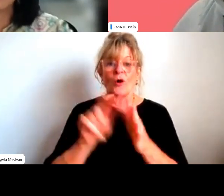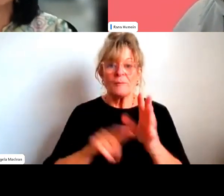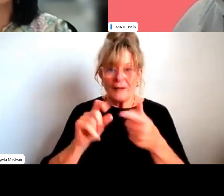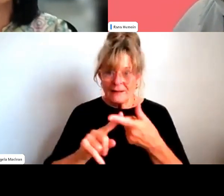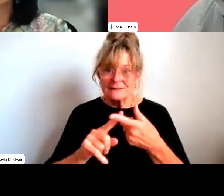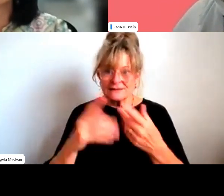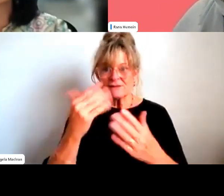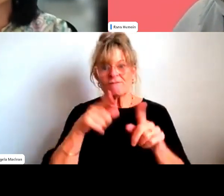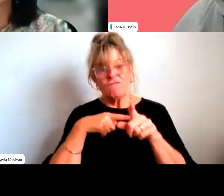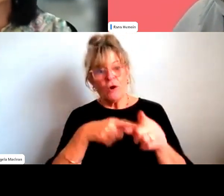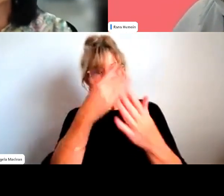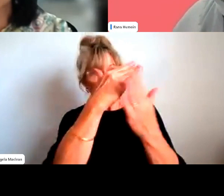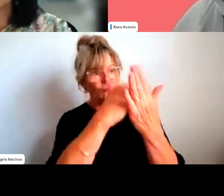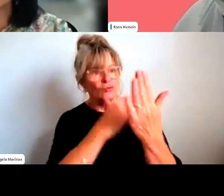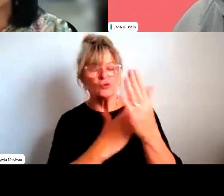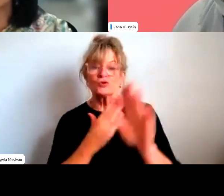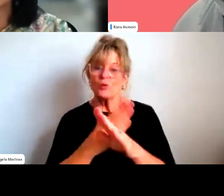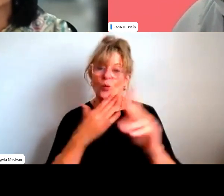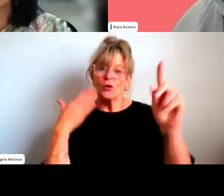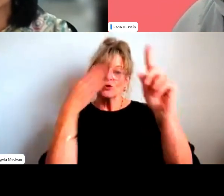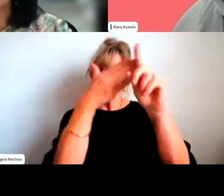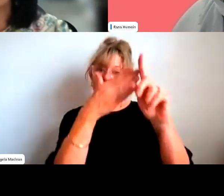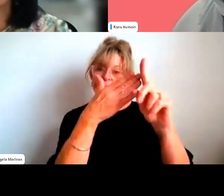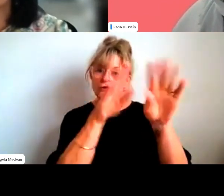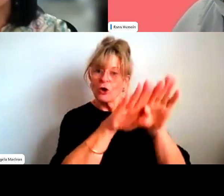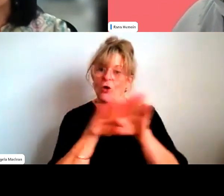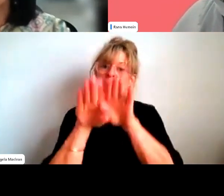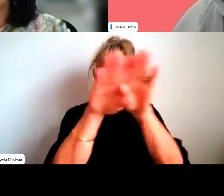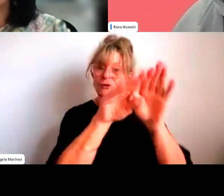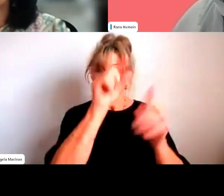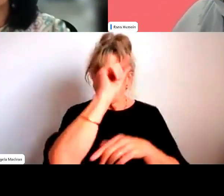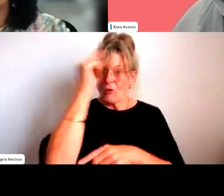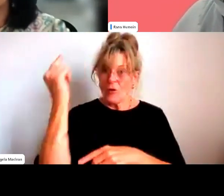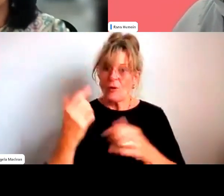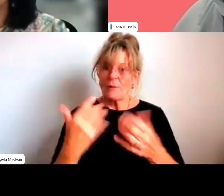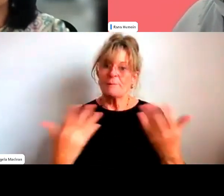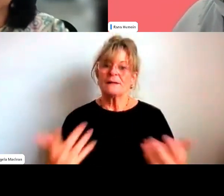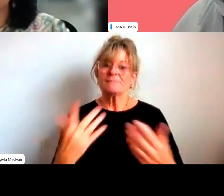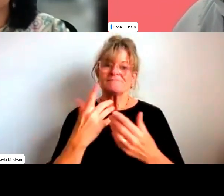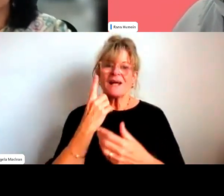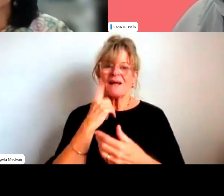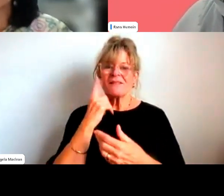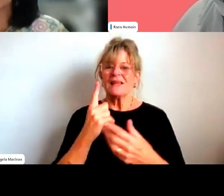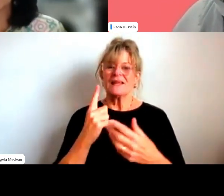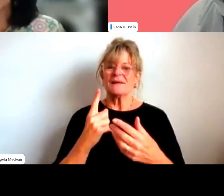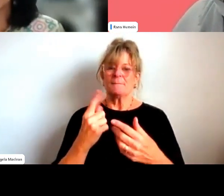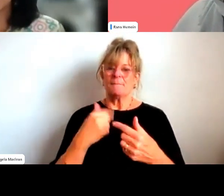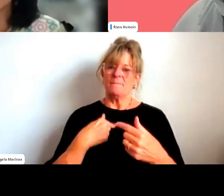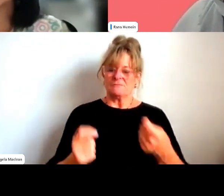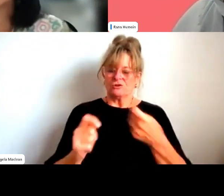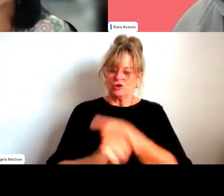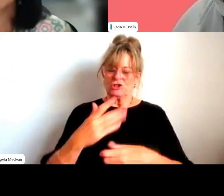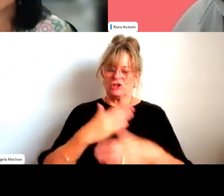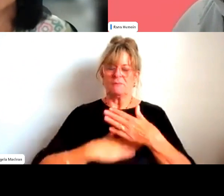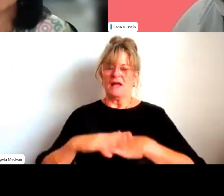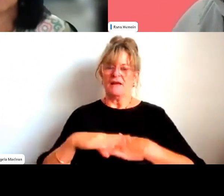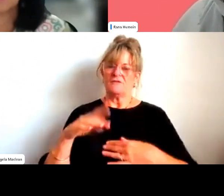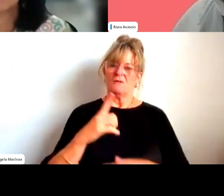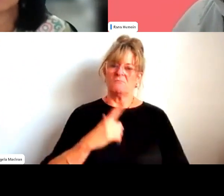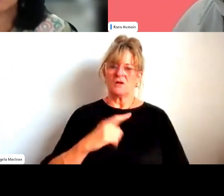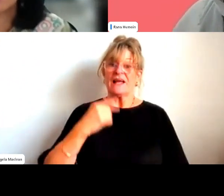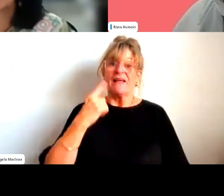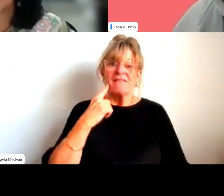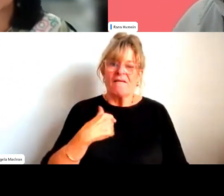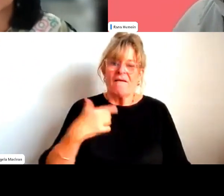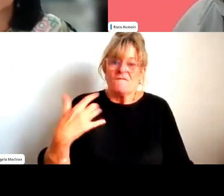goal. think believing in working towards a common goal is a different thing, but fitting in for the sake of it, I'm never sort of, um, I've never believed in it